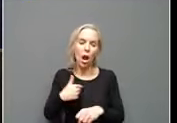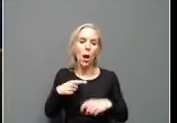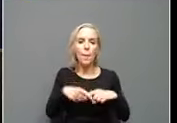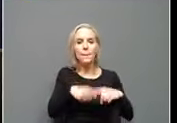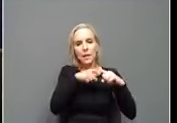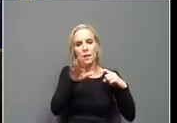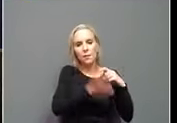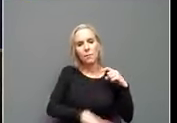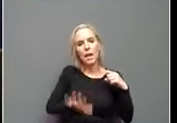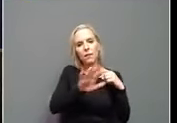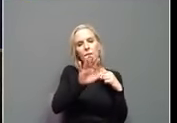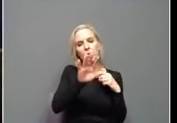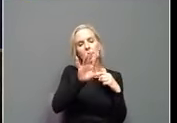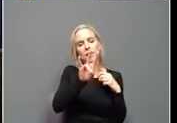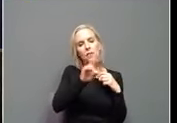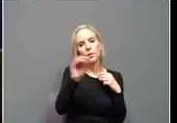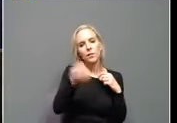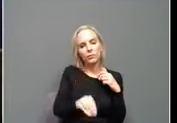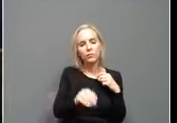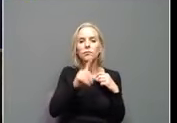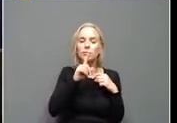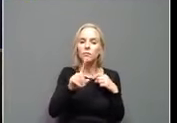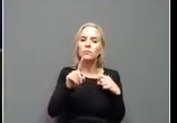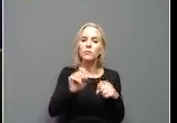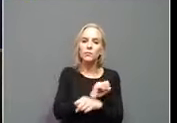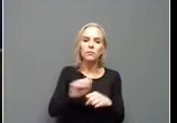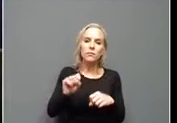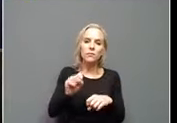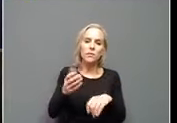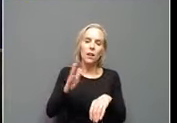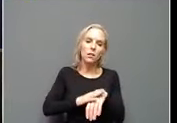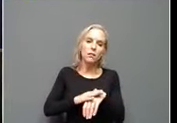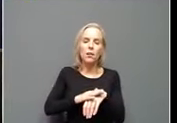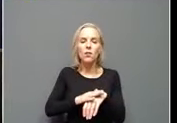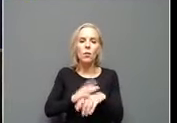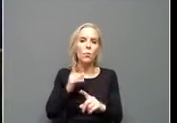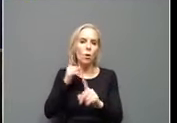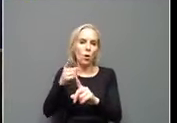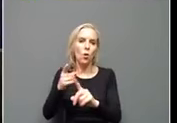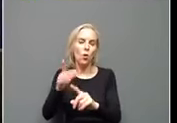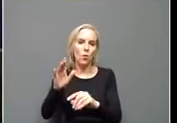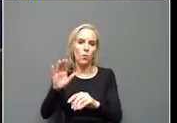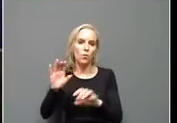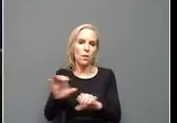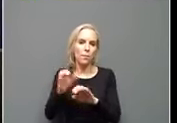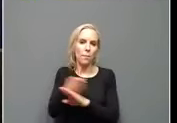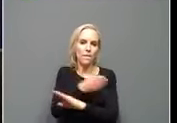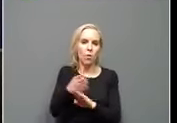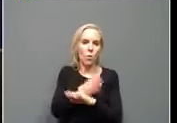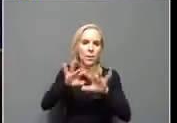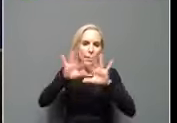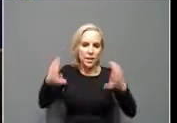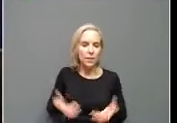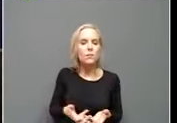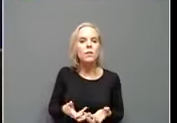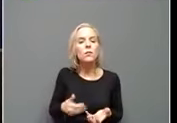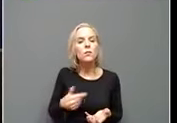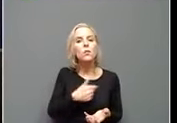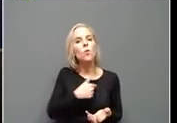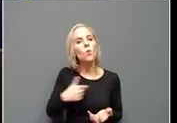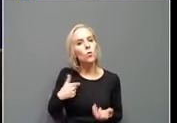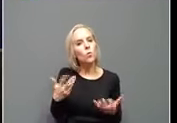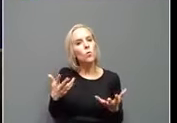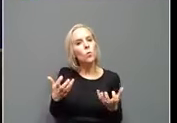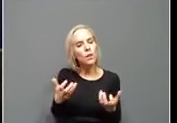7%, which is actually about on a par of what it would have been pre pandemic. So though we want to get to